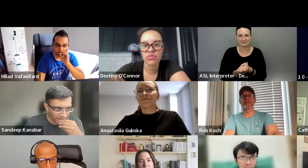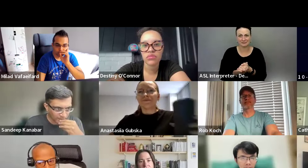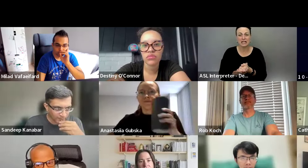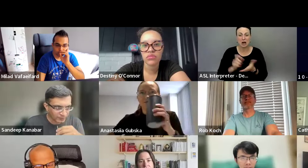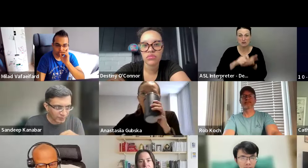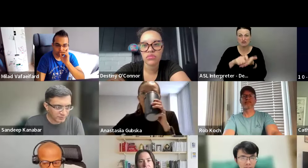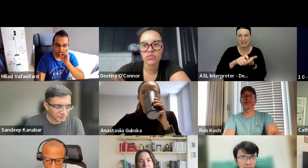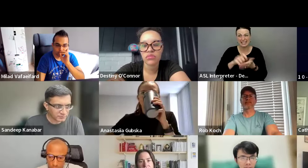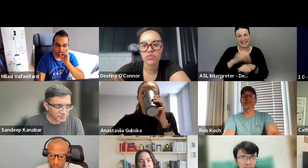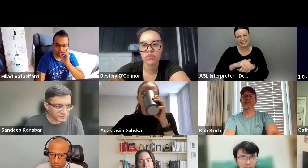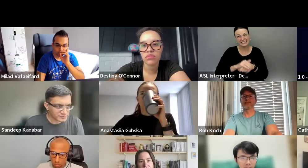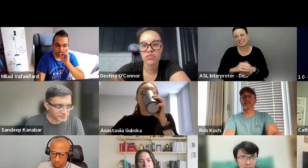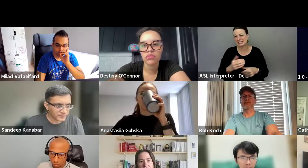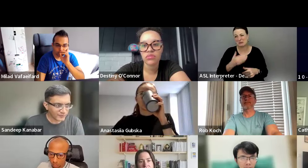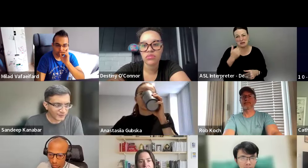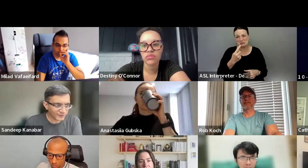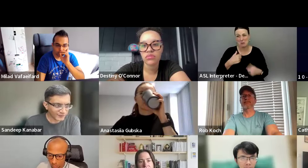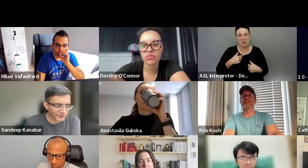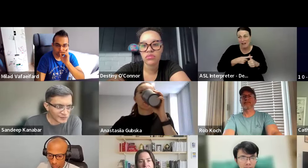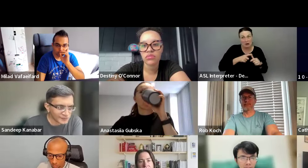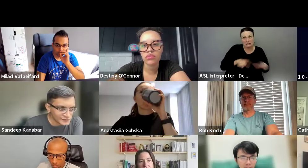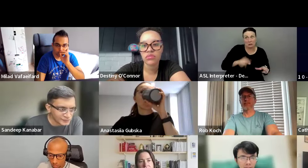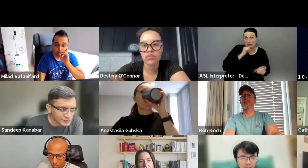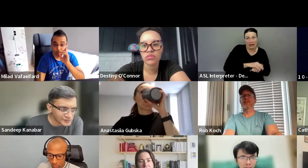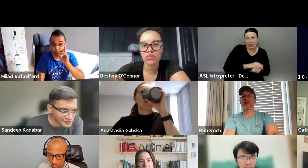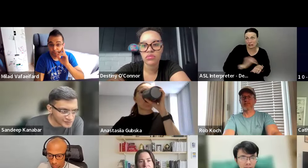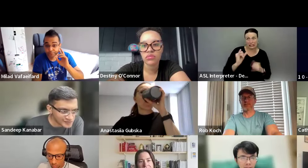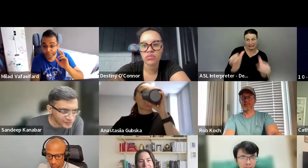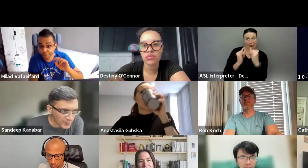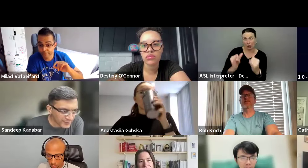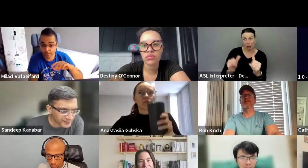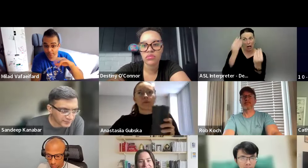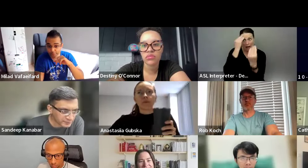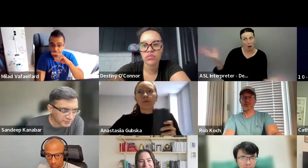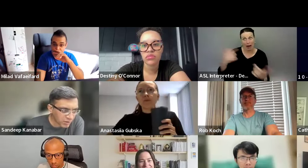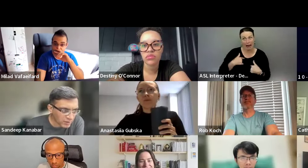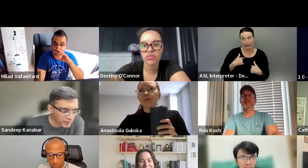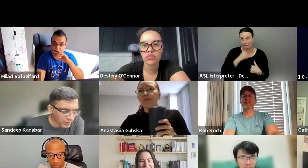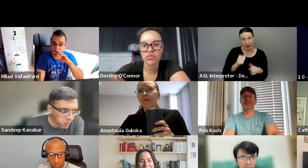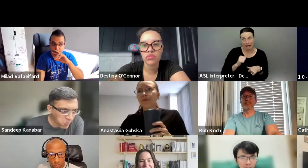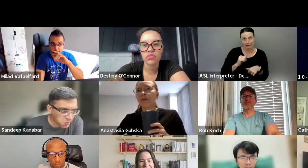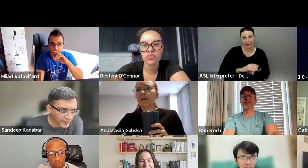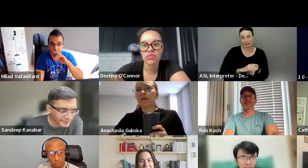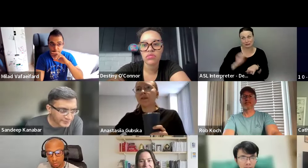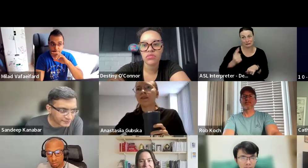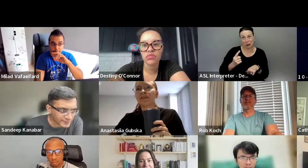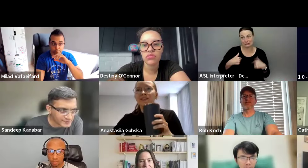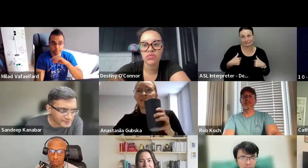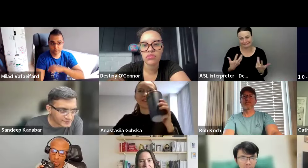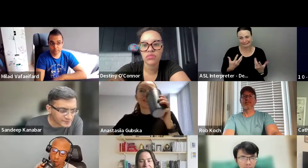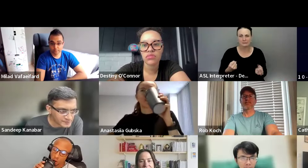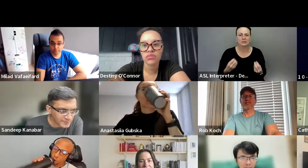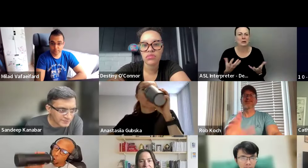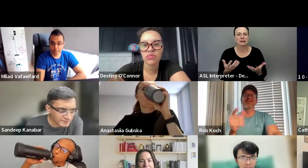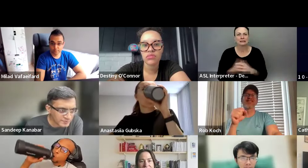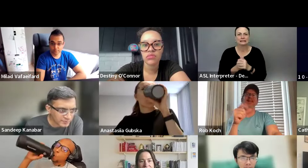and written English. Is that common? I mean, my first language is not English either. FYI. Right. So, but, and, um,